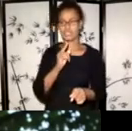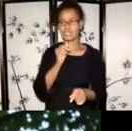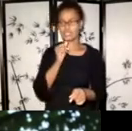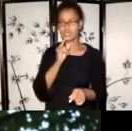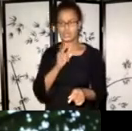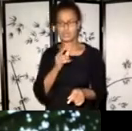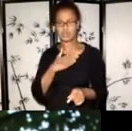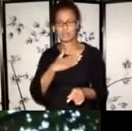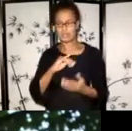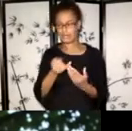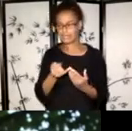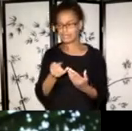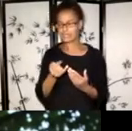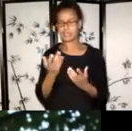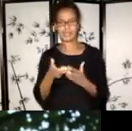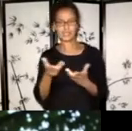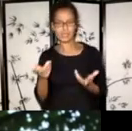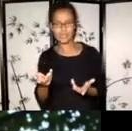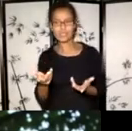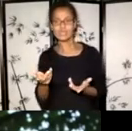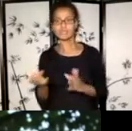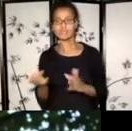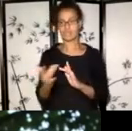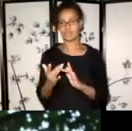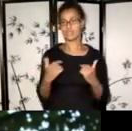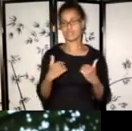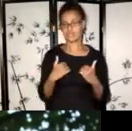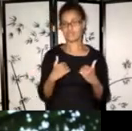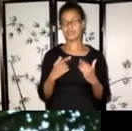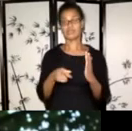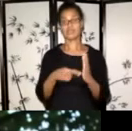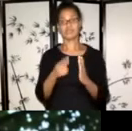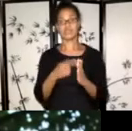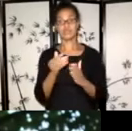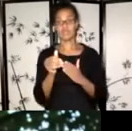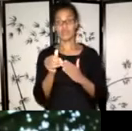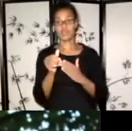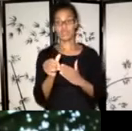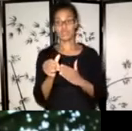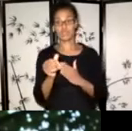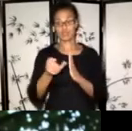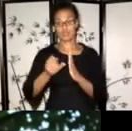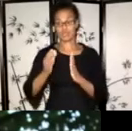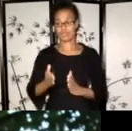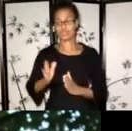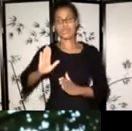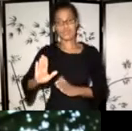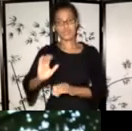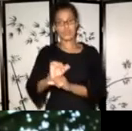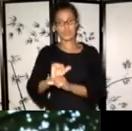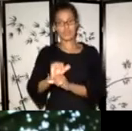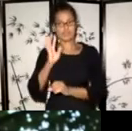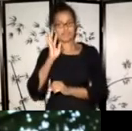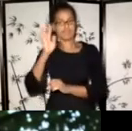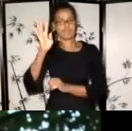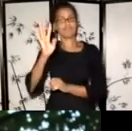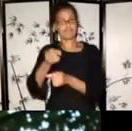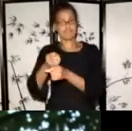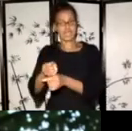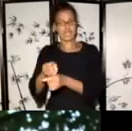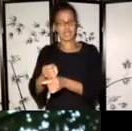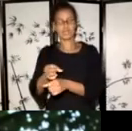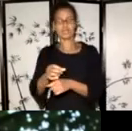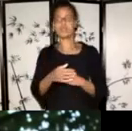lead artists driving the project and want to create their own body of work. Uh, and sometimes that could include workshops in the